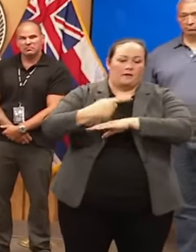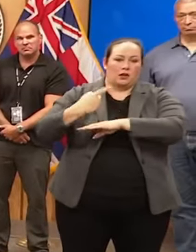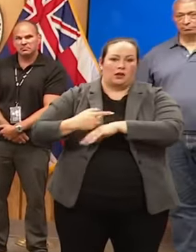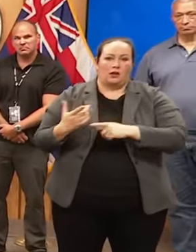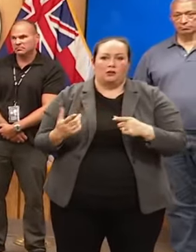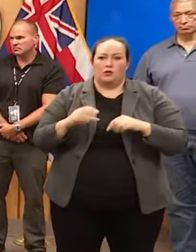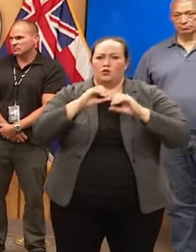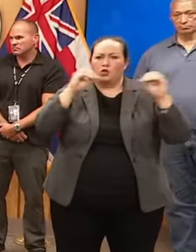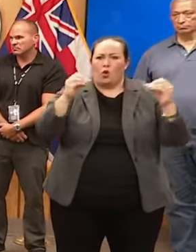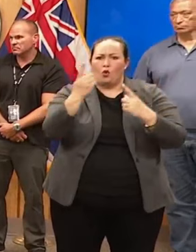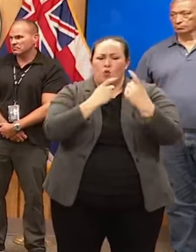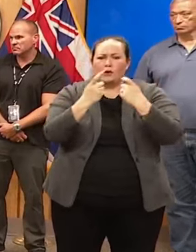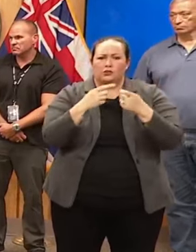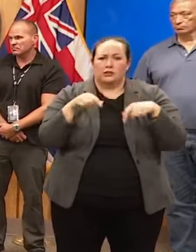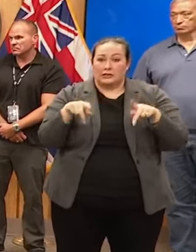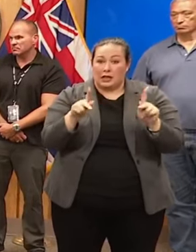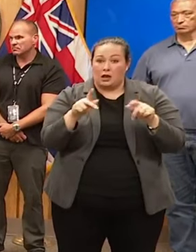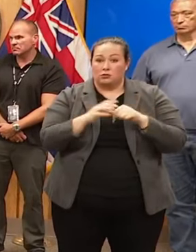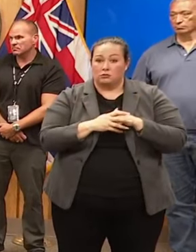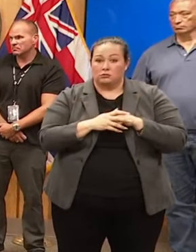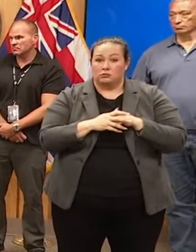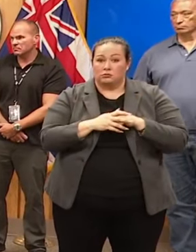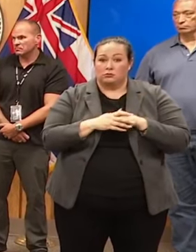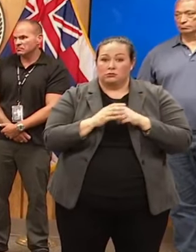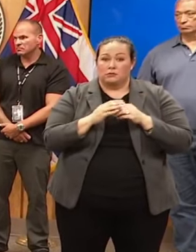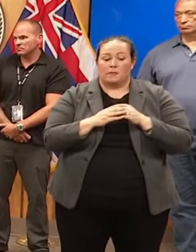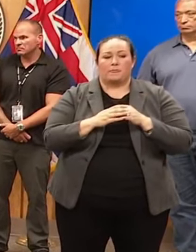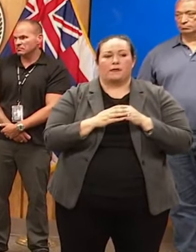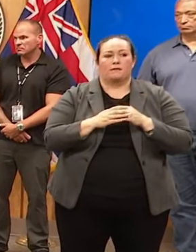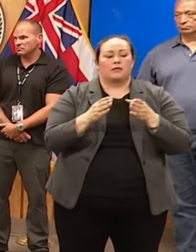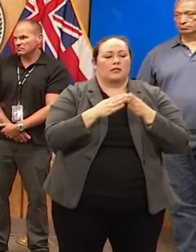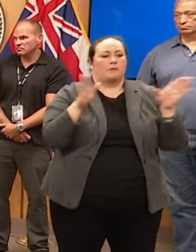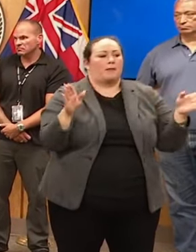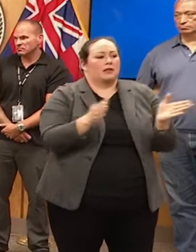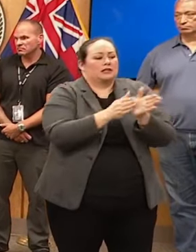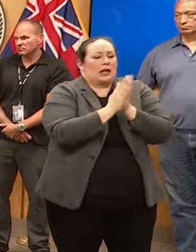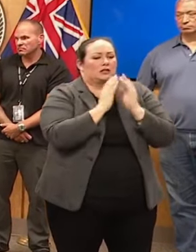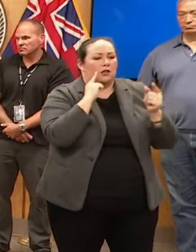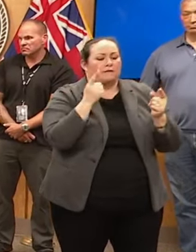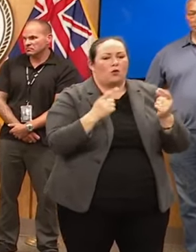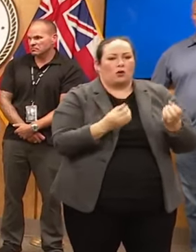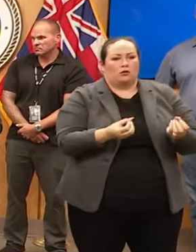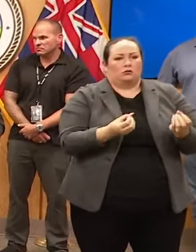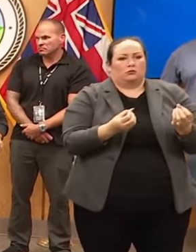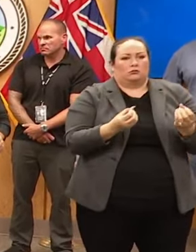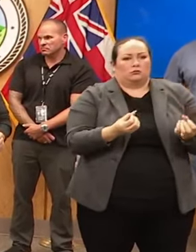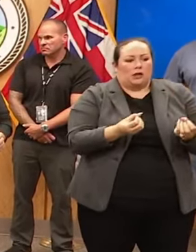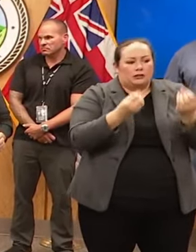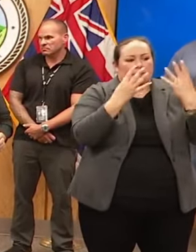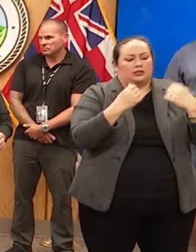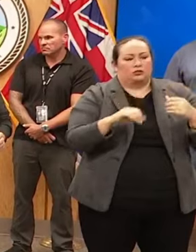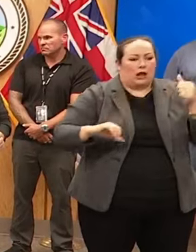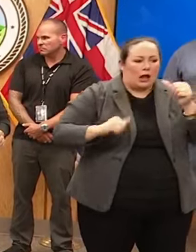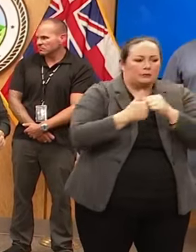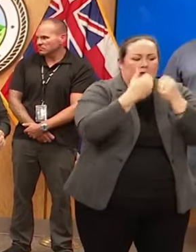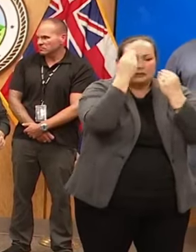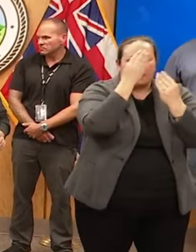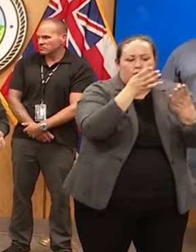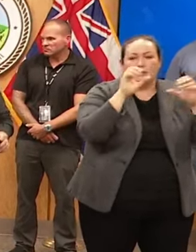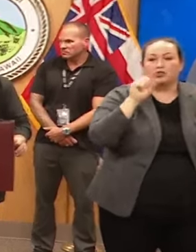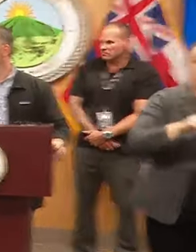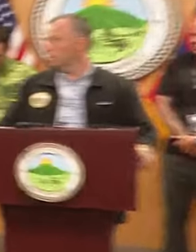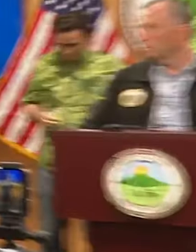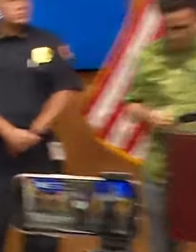there will be no questions allowed? The public is asking us to provide as much updates and information as possible. We are working